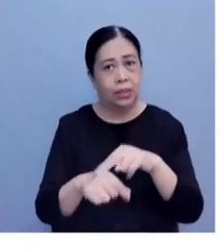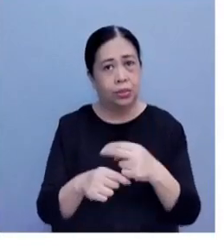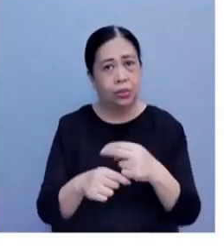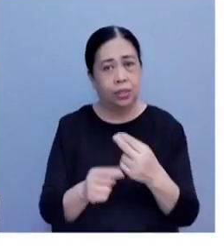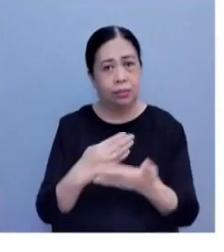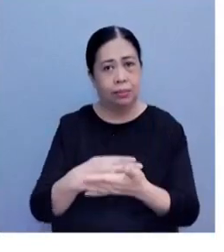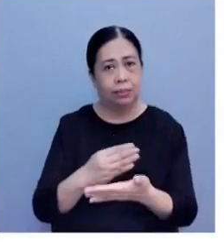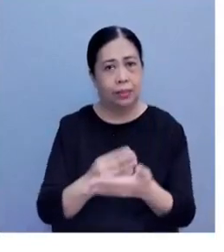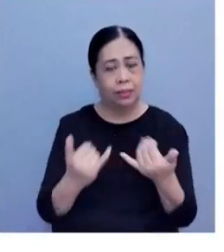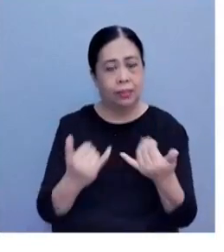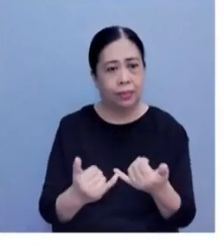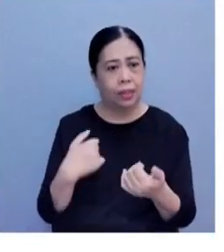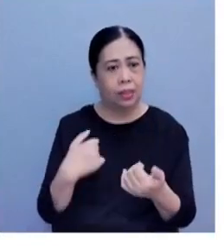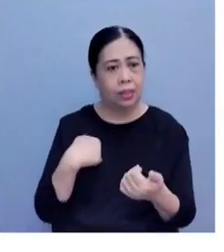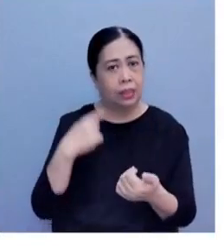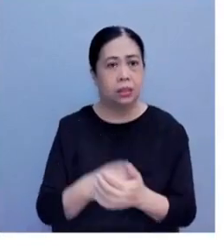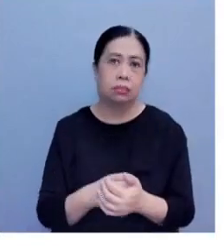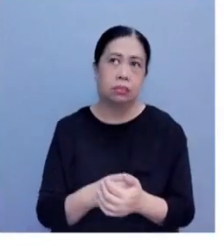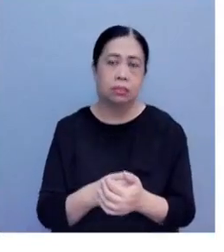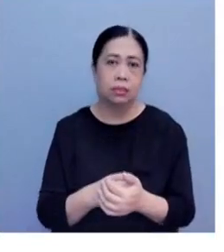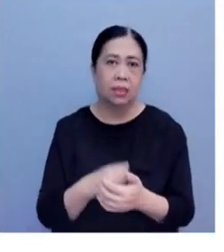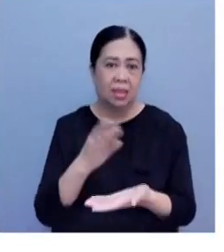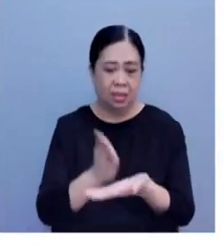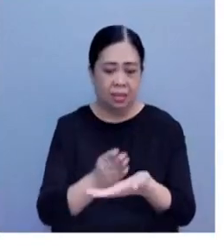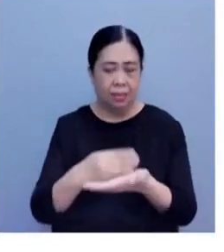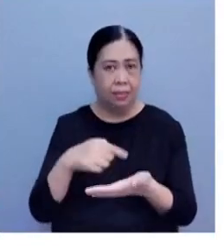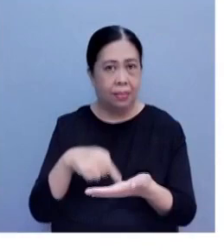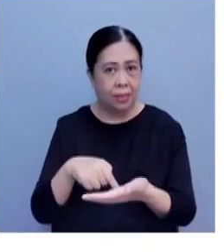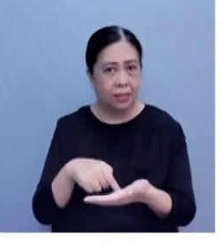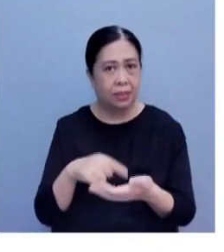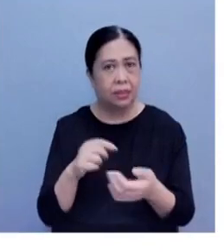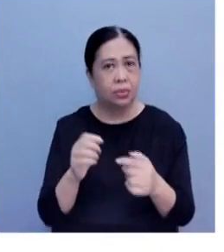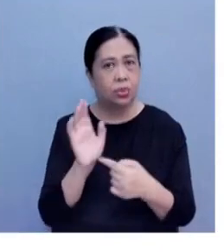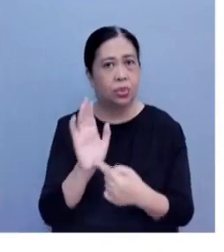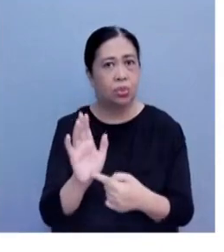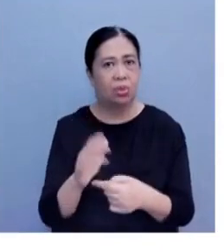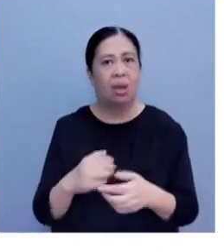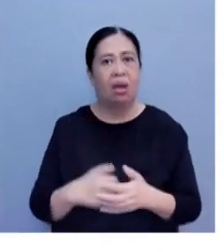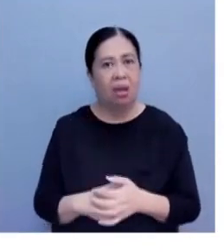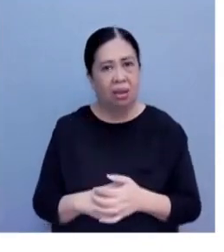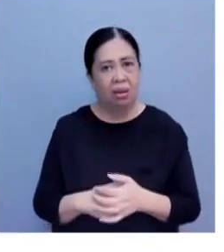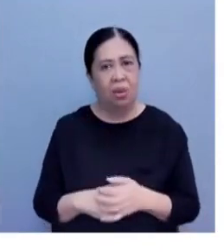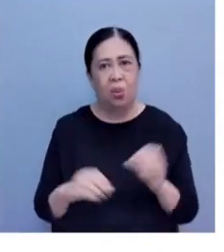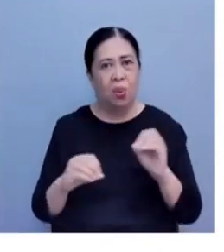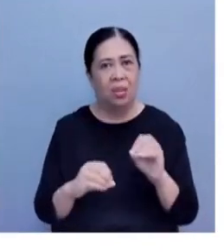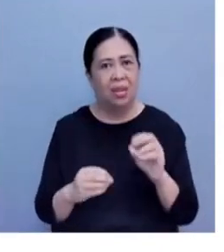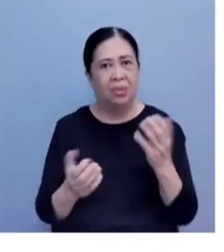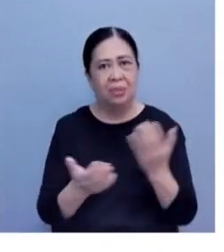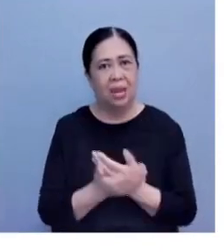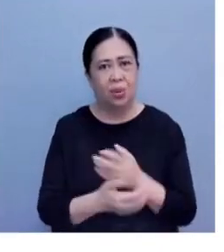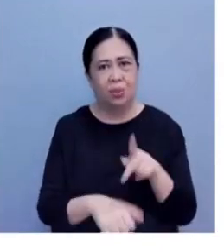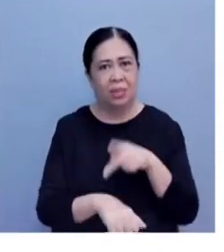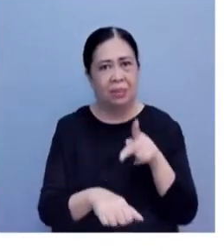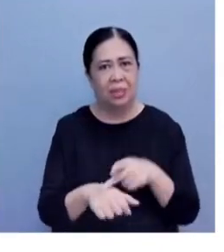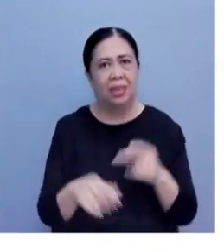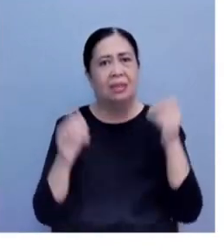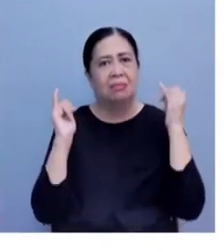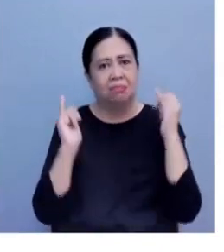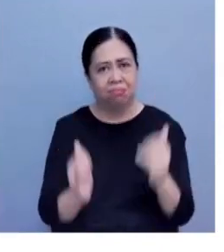tingin po natin, with that budget, it reflects na wala talagang bagong Pilipinas. Still,